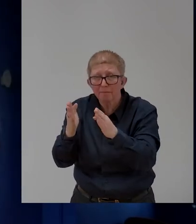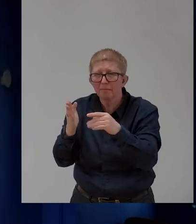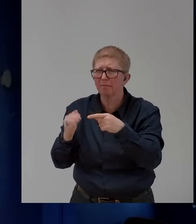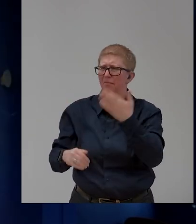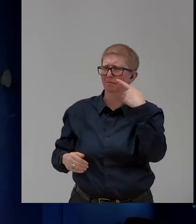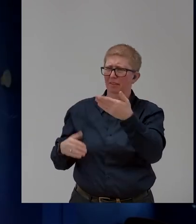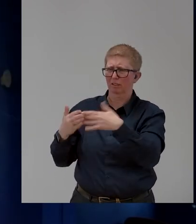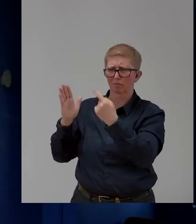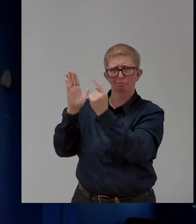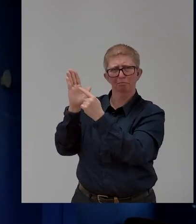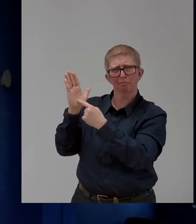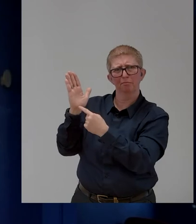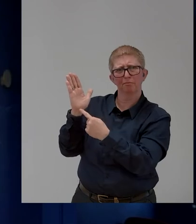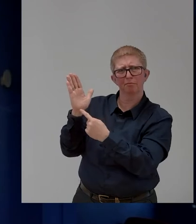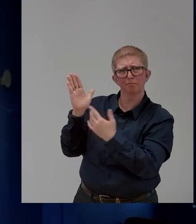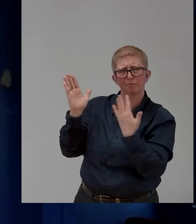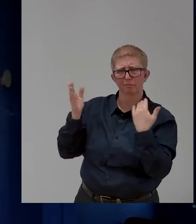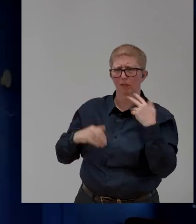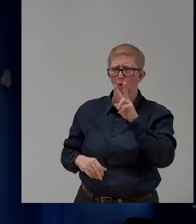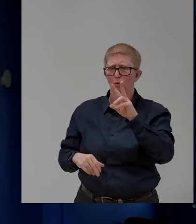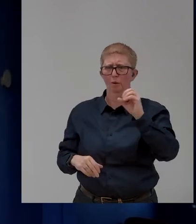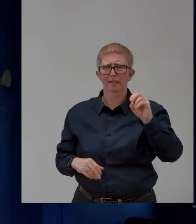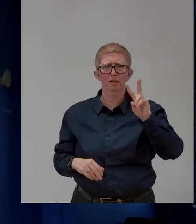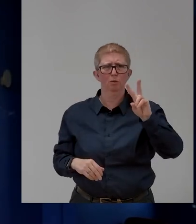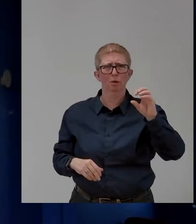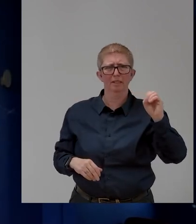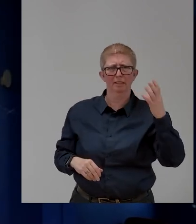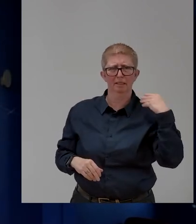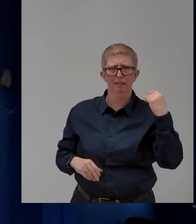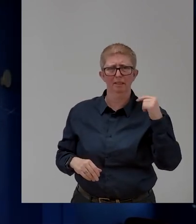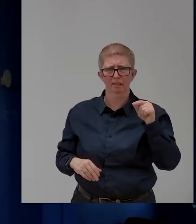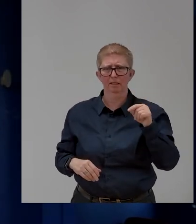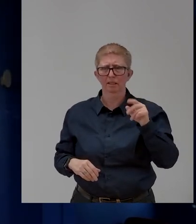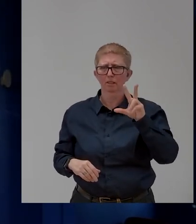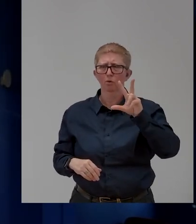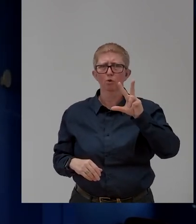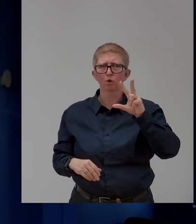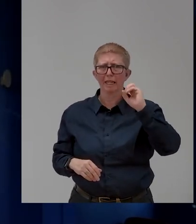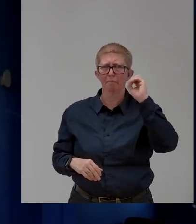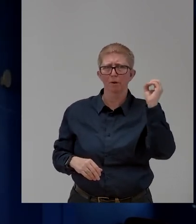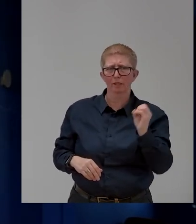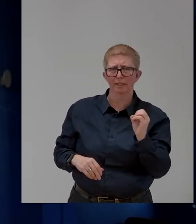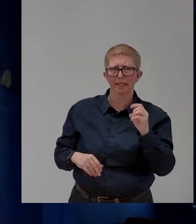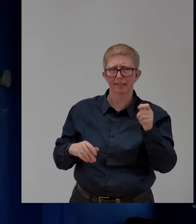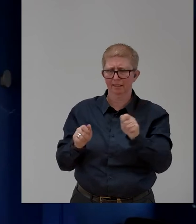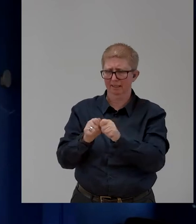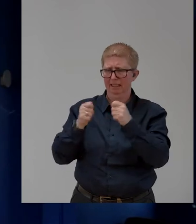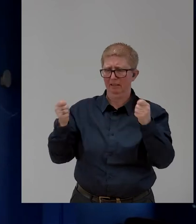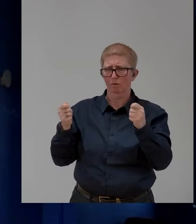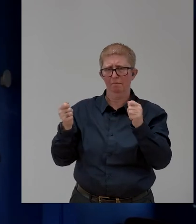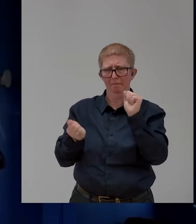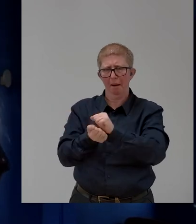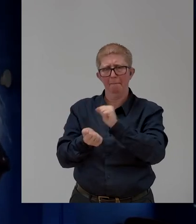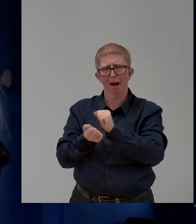2020, 3% of the articles discussing corporate diversity and inclusion mentioned disability.